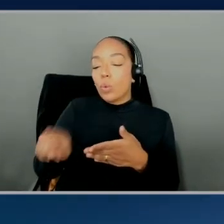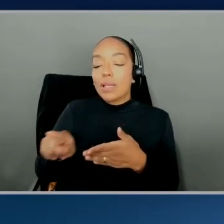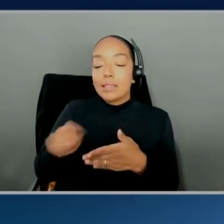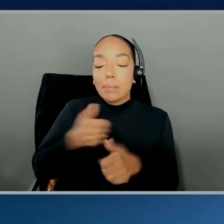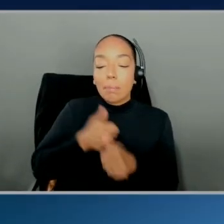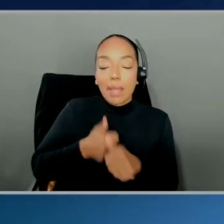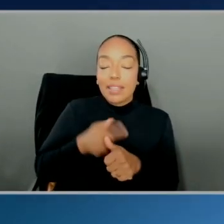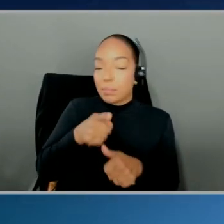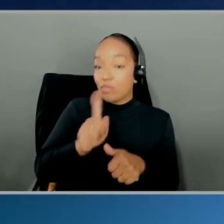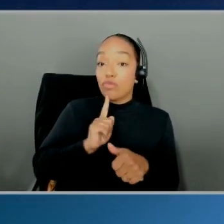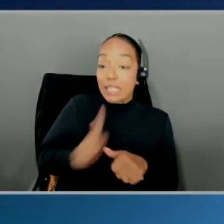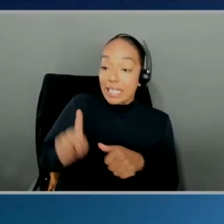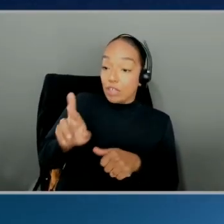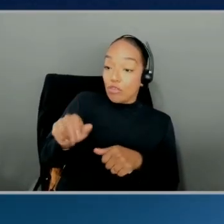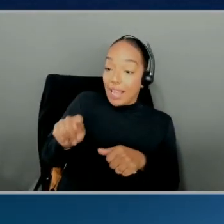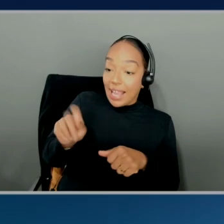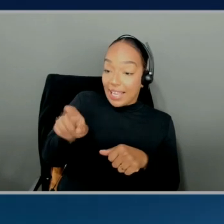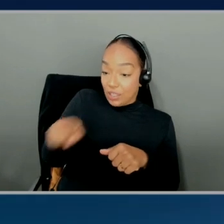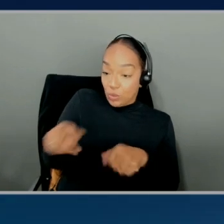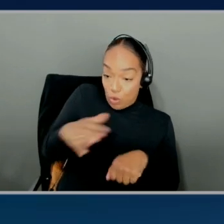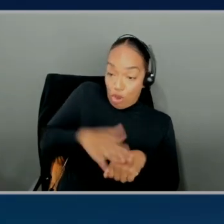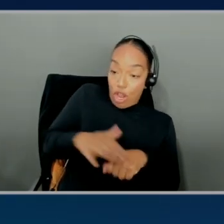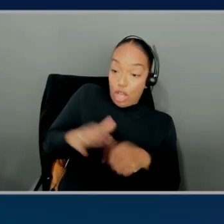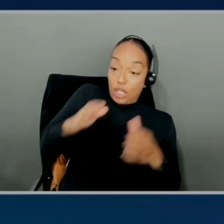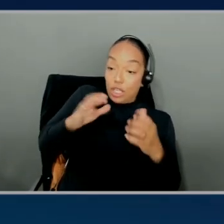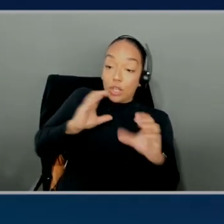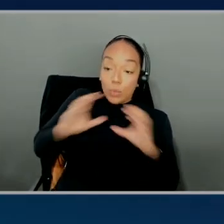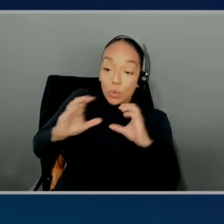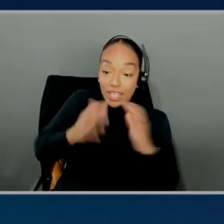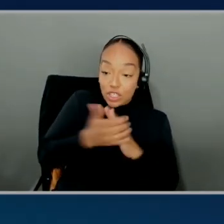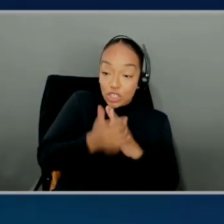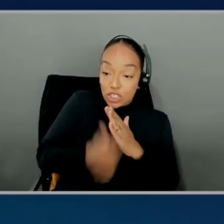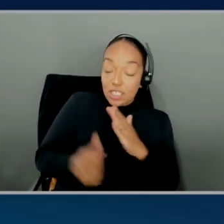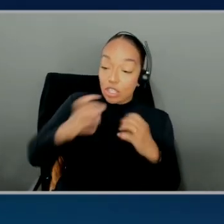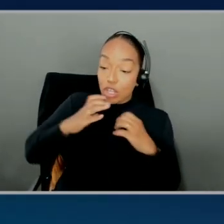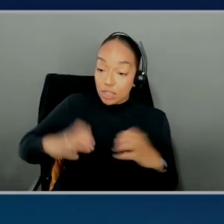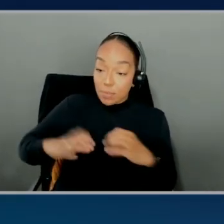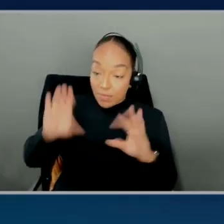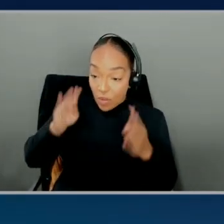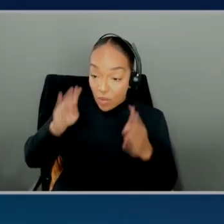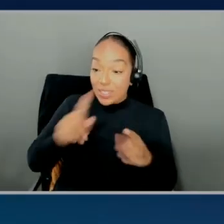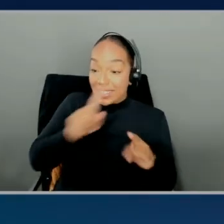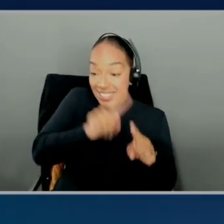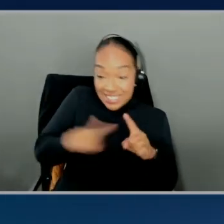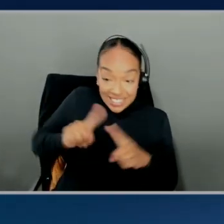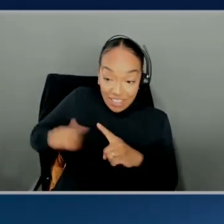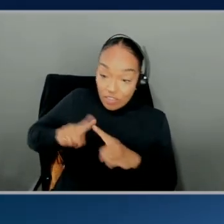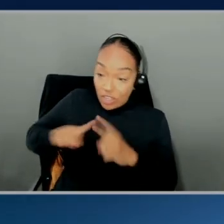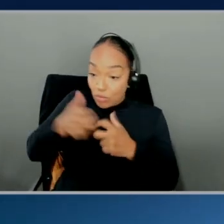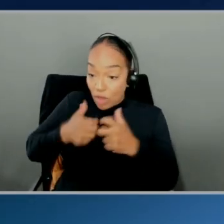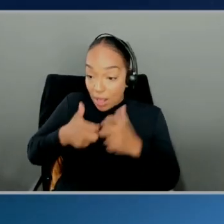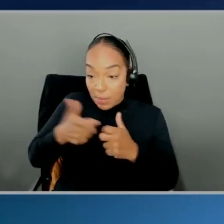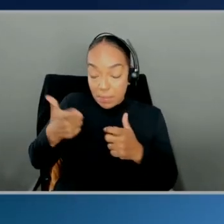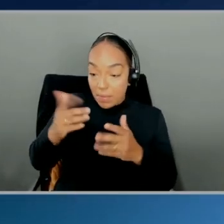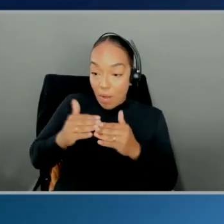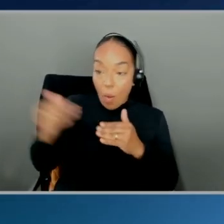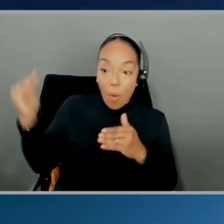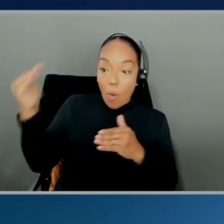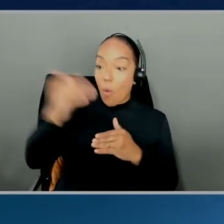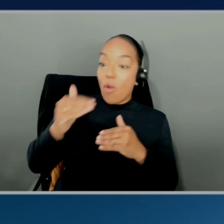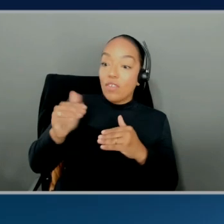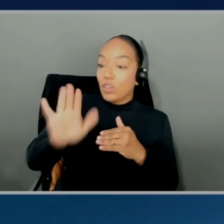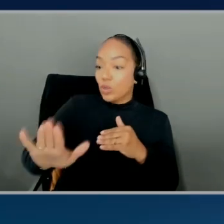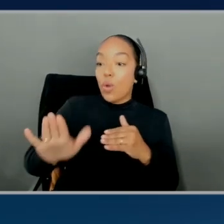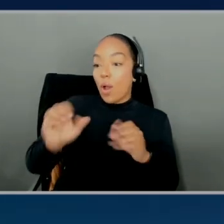like communication skills, customer focus, all of these different problem areas beyond, again, just your ability to make a technical recommendation.